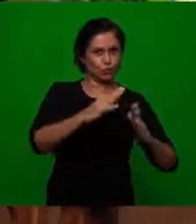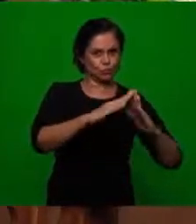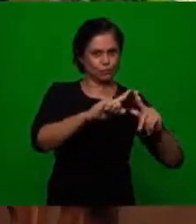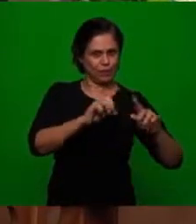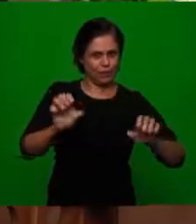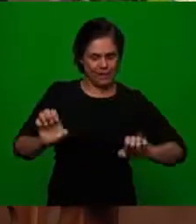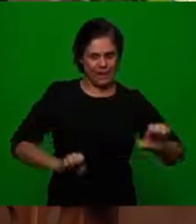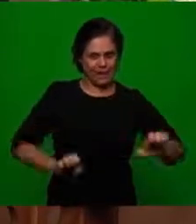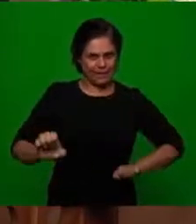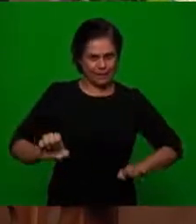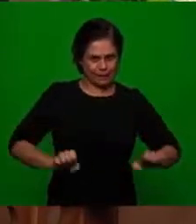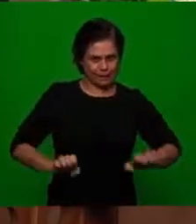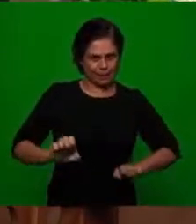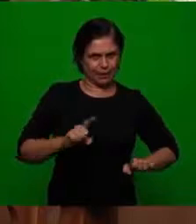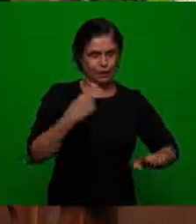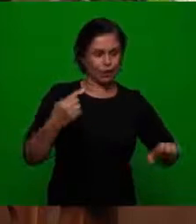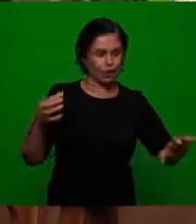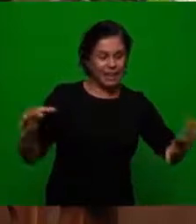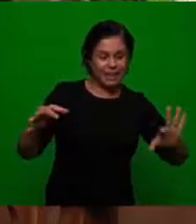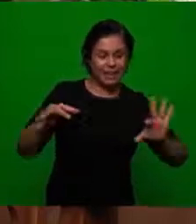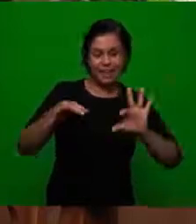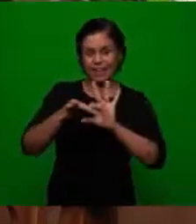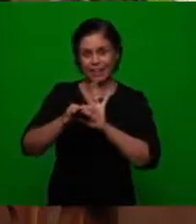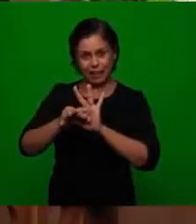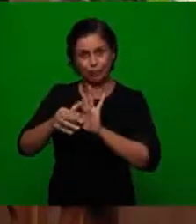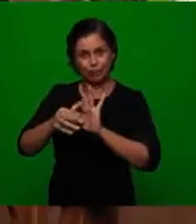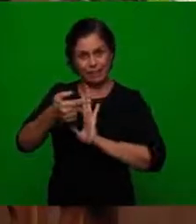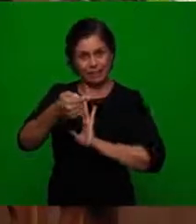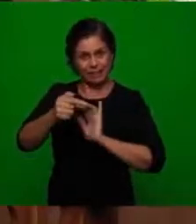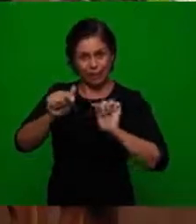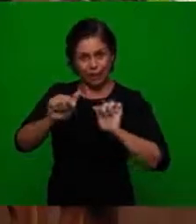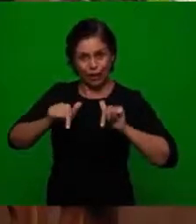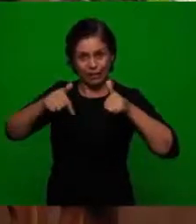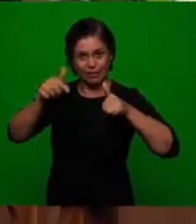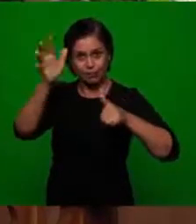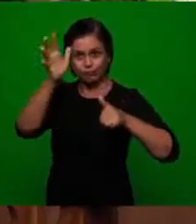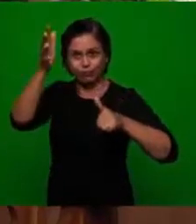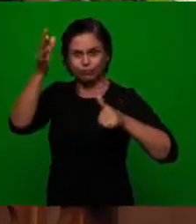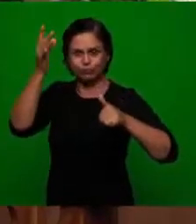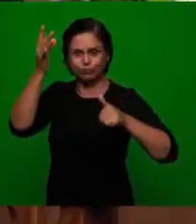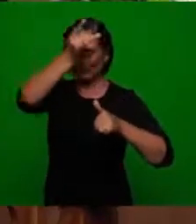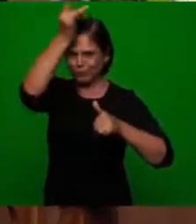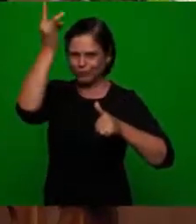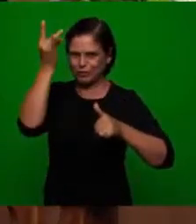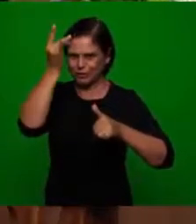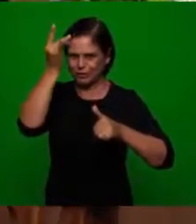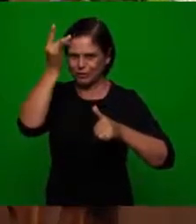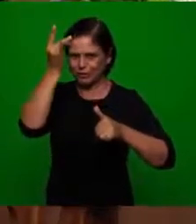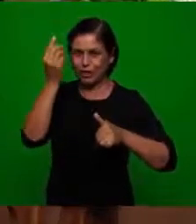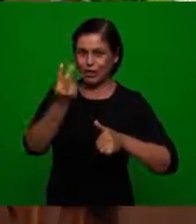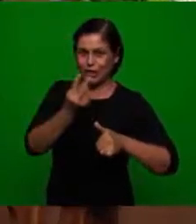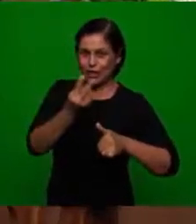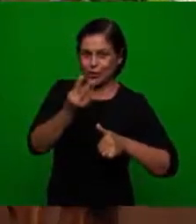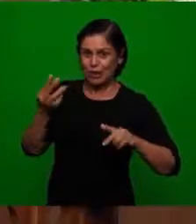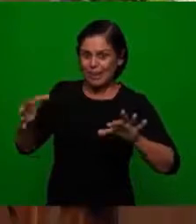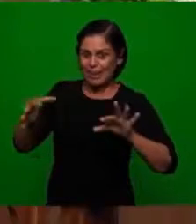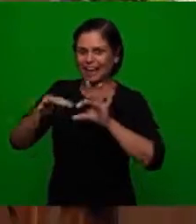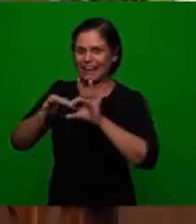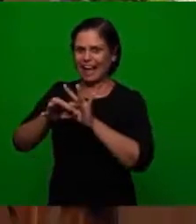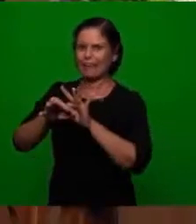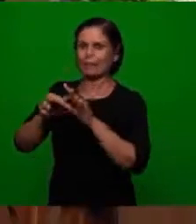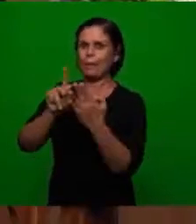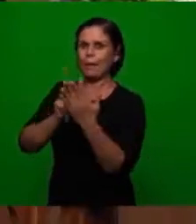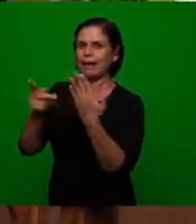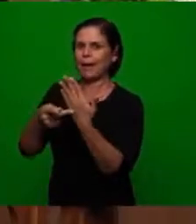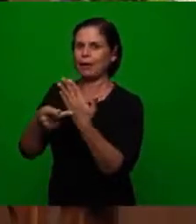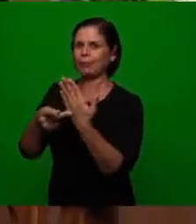And we also made a connection with the operation of seven spirits of the Lord and also with the first two parables